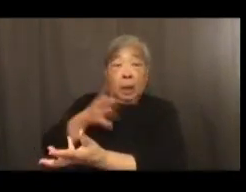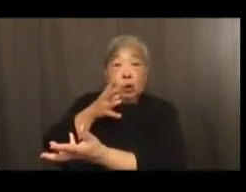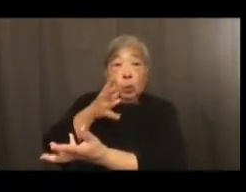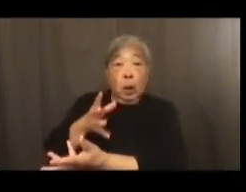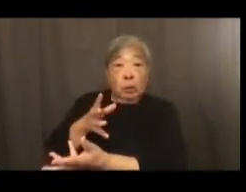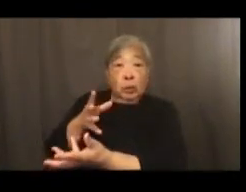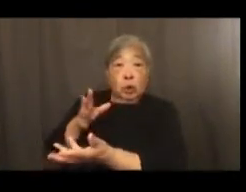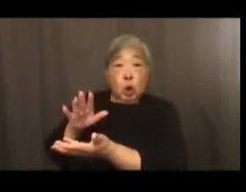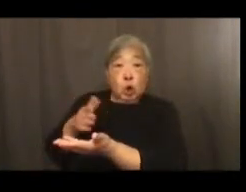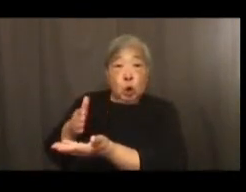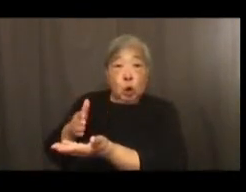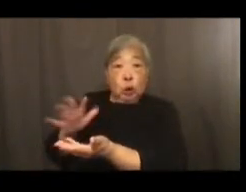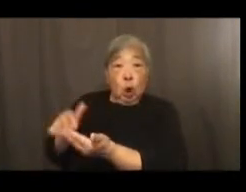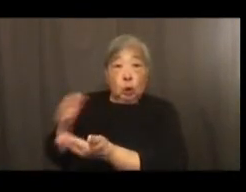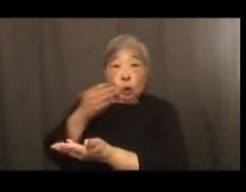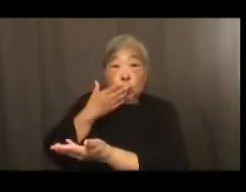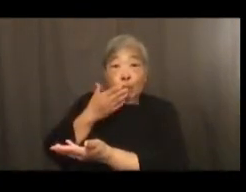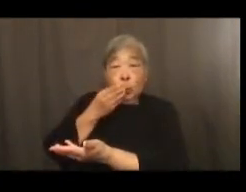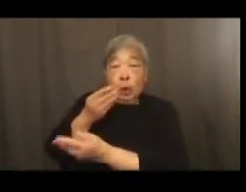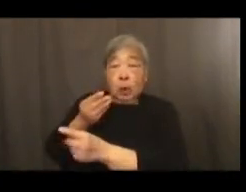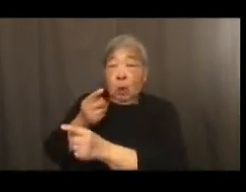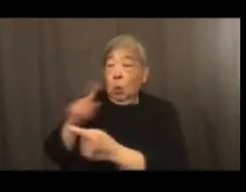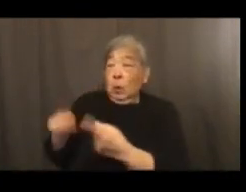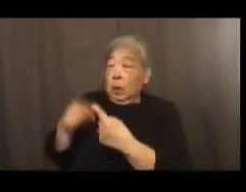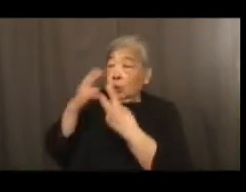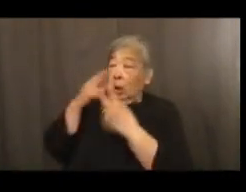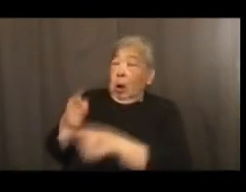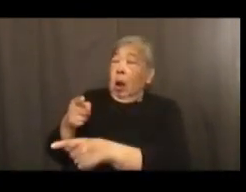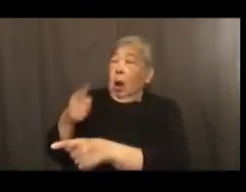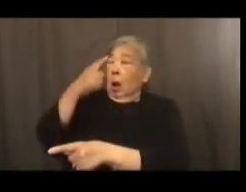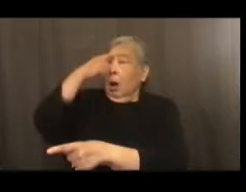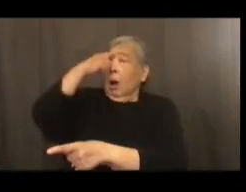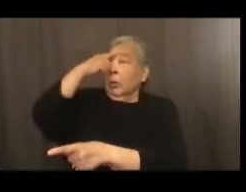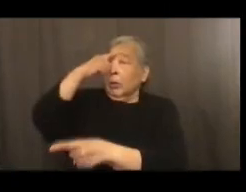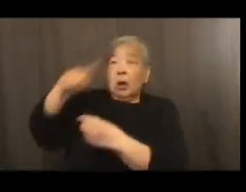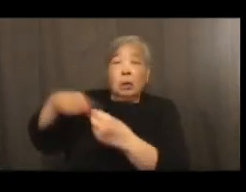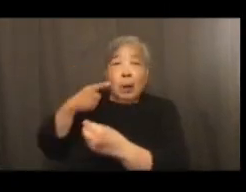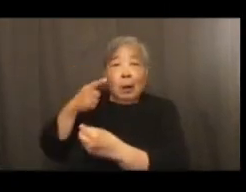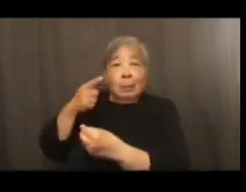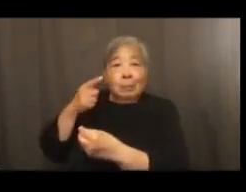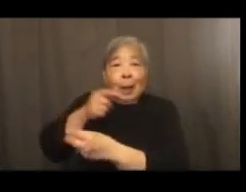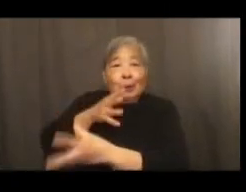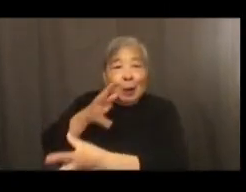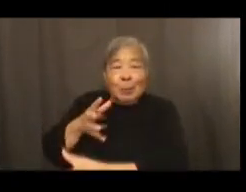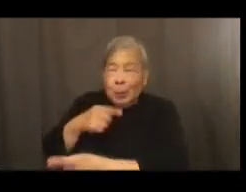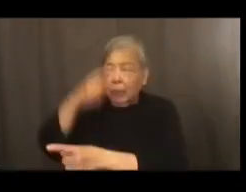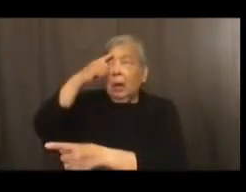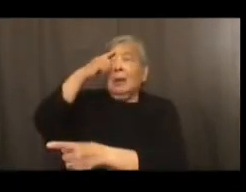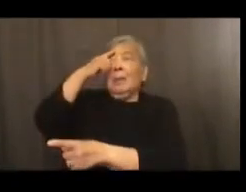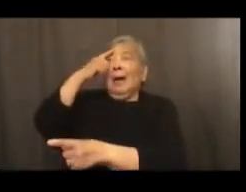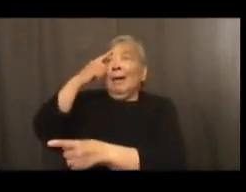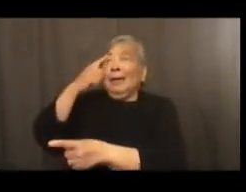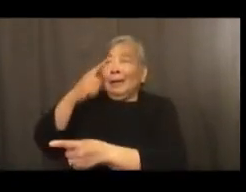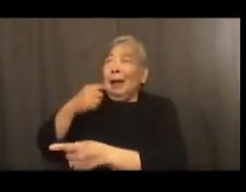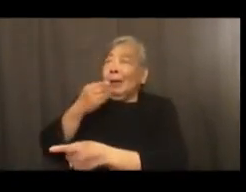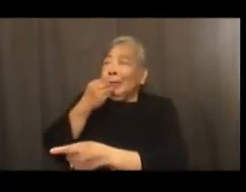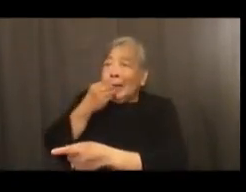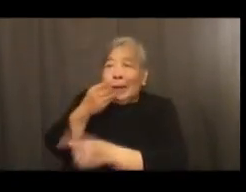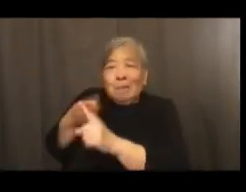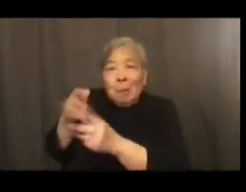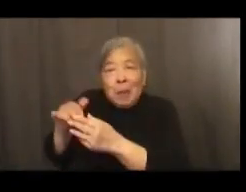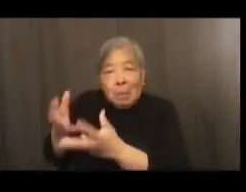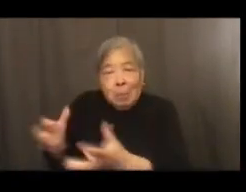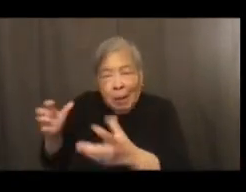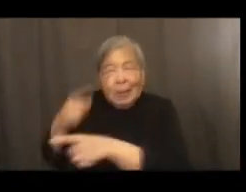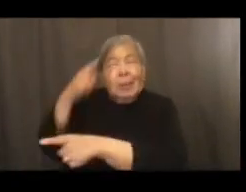myself and I also tasted some meals I missed quite a bit. But I also think about, you know, she